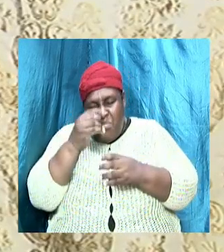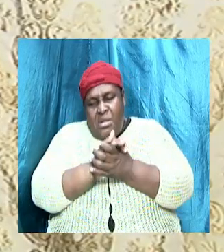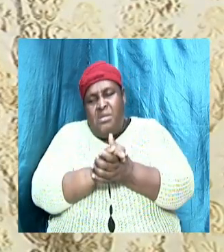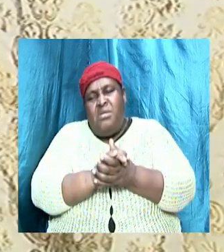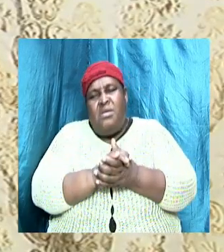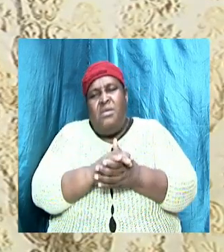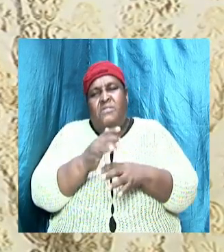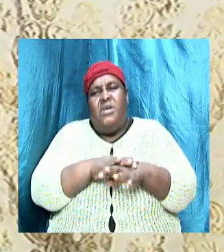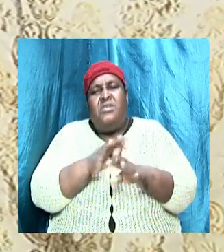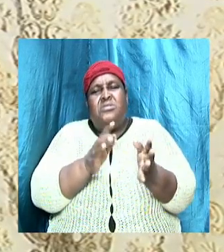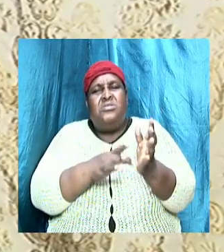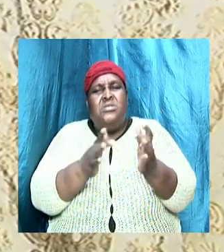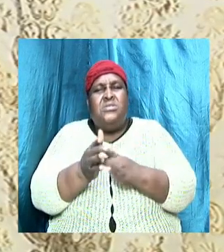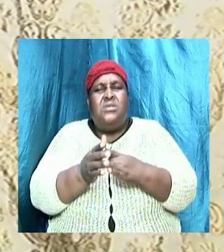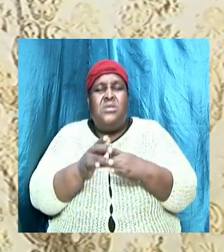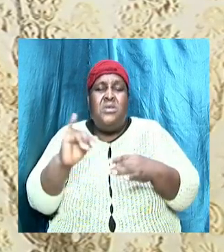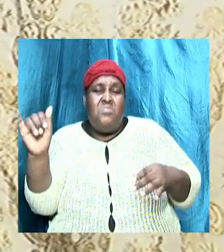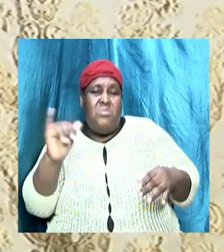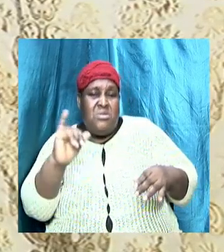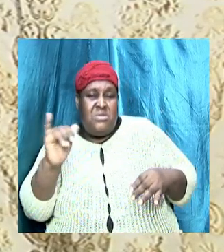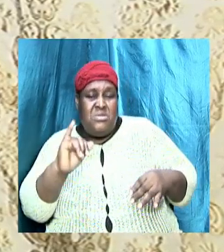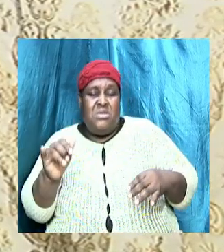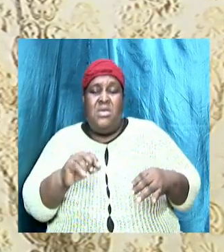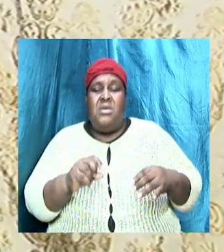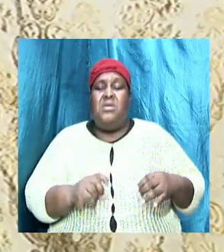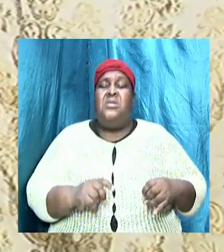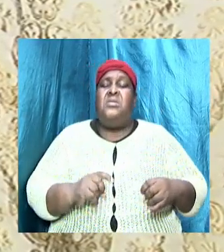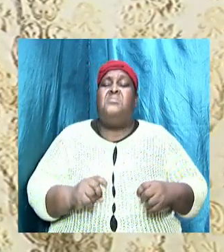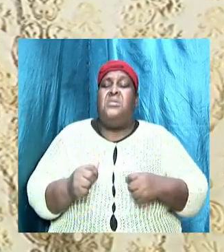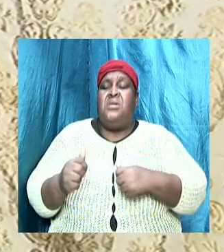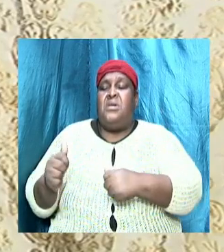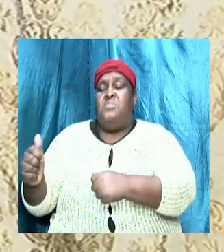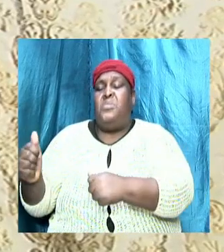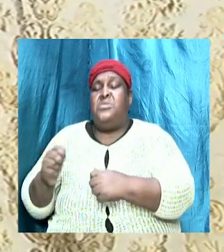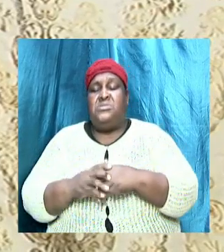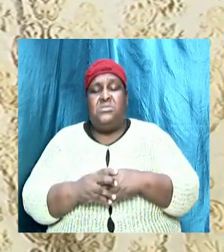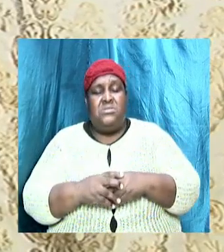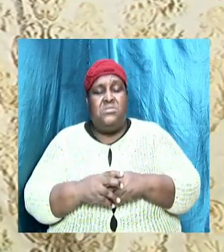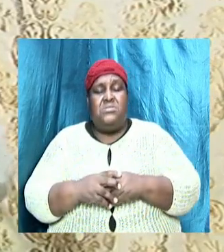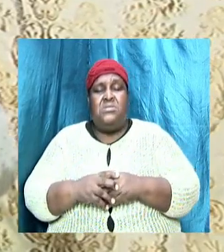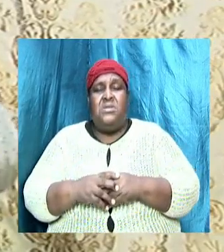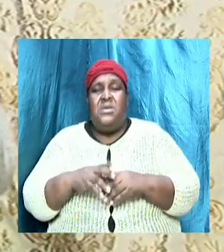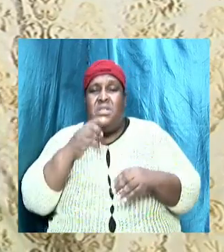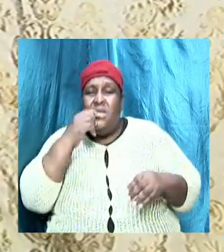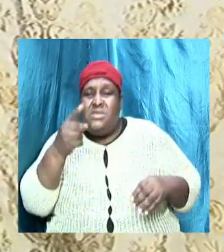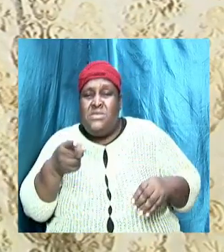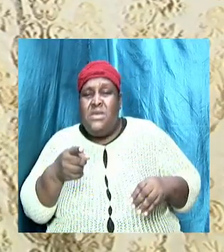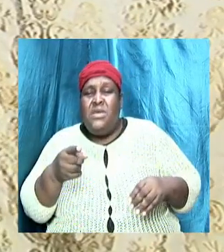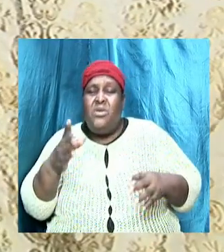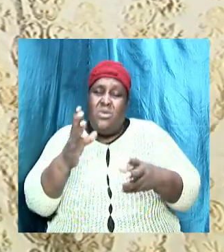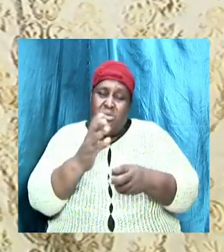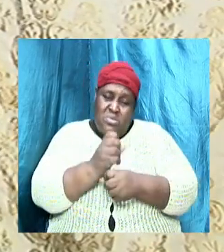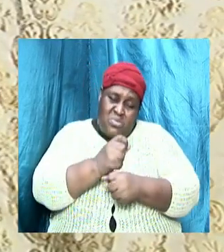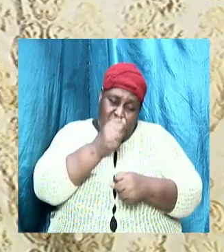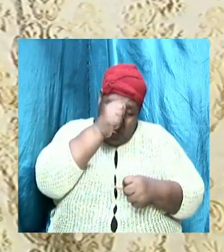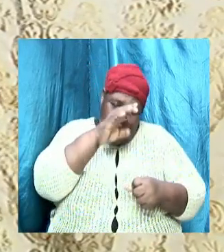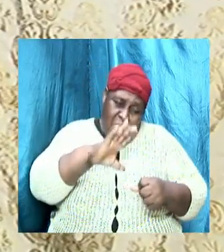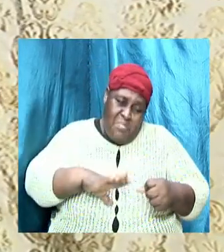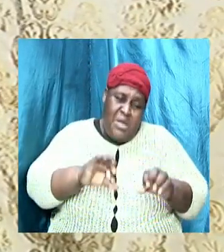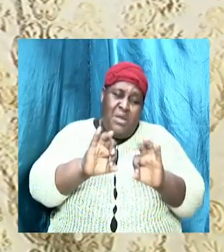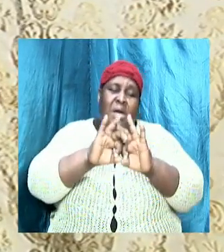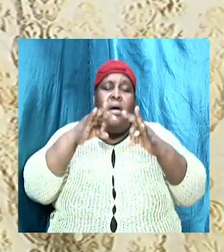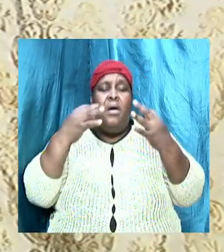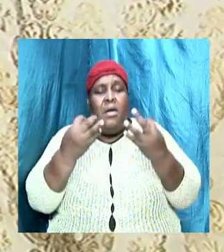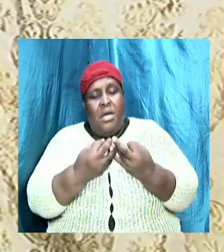Jesus Christ. But it was the same apostle further down in the scripture that says they took the man and his family